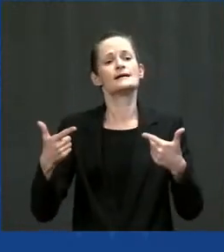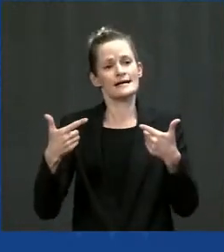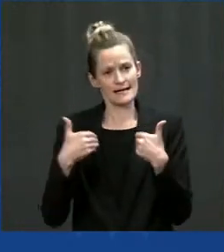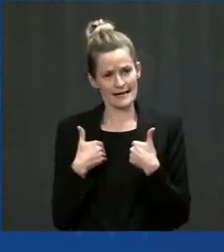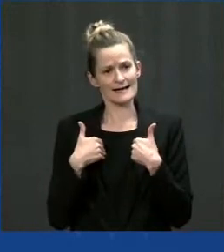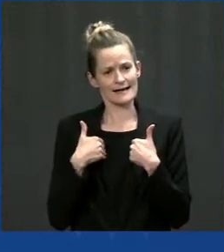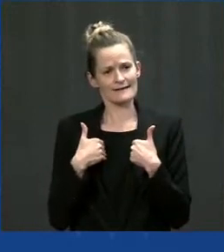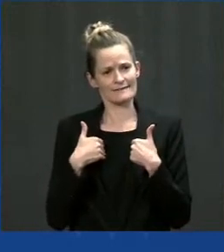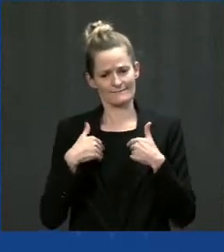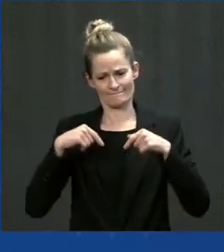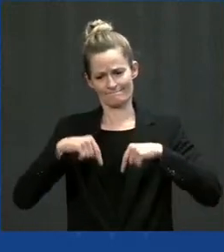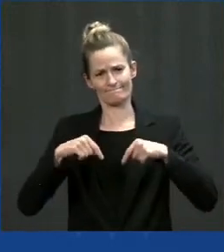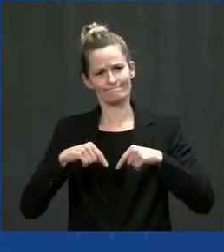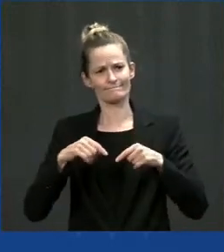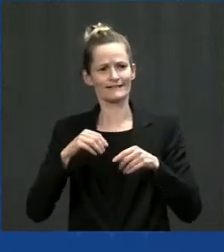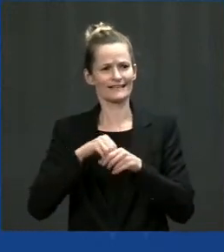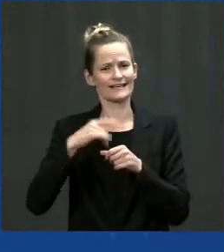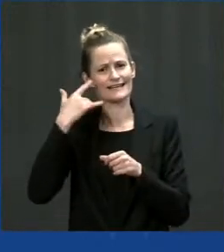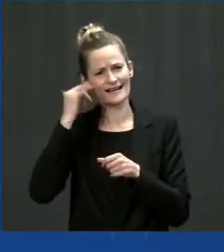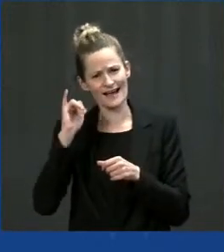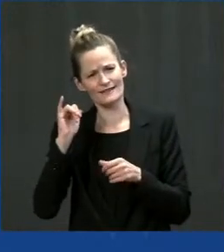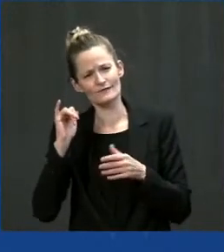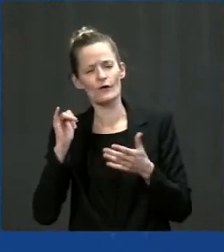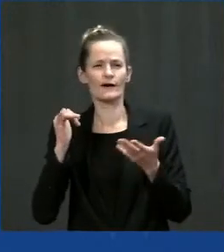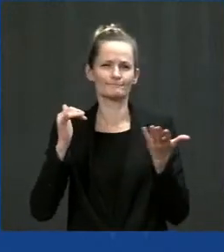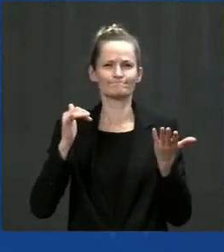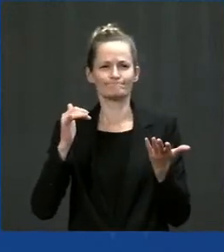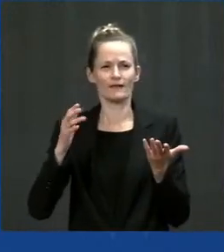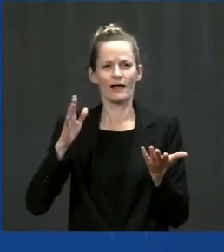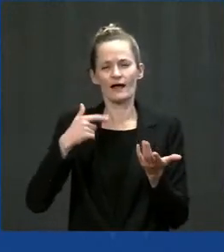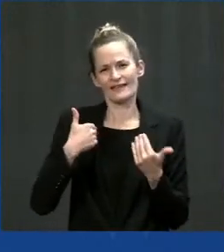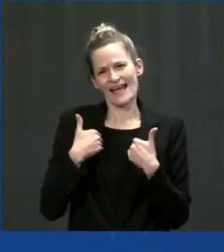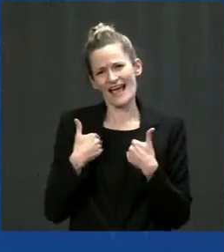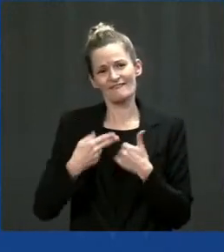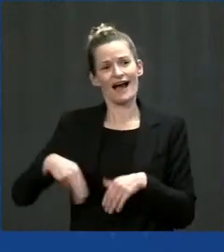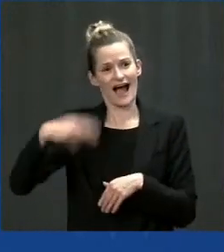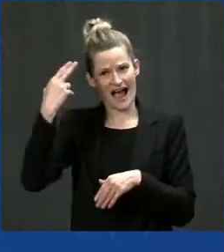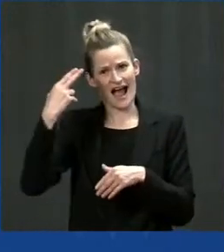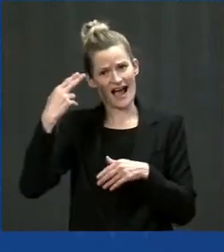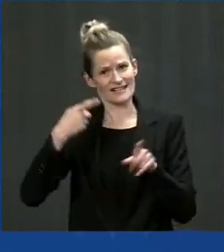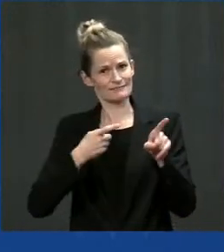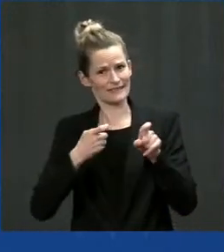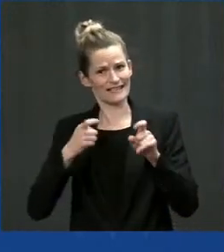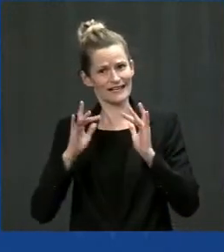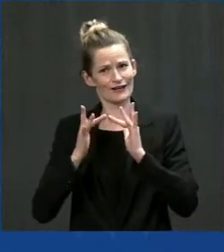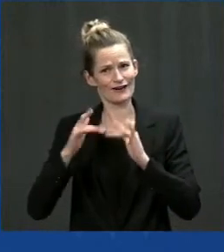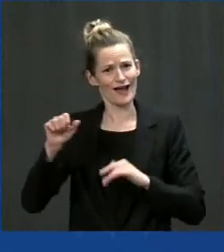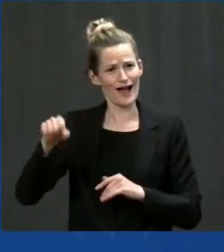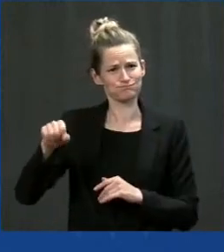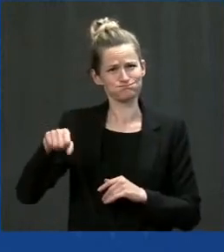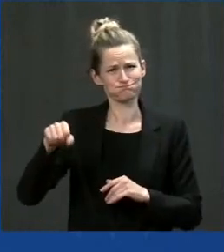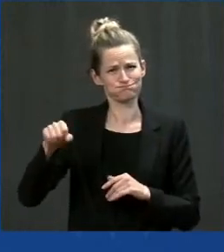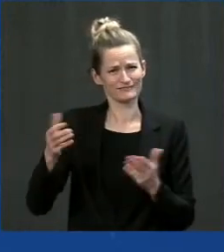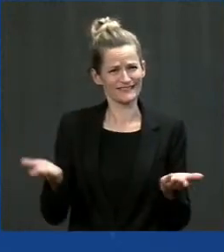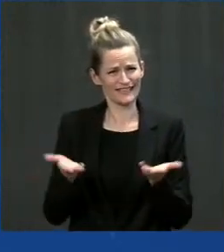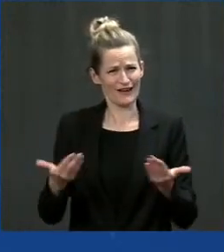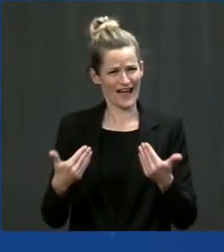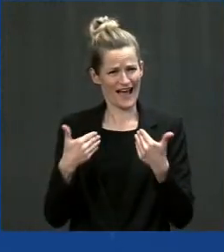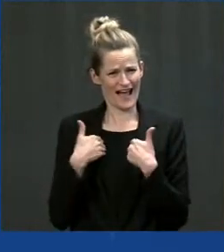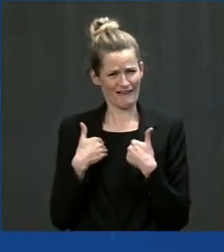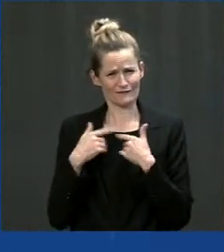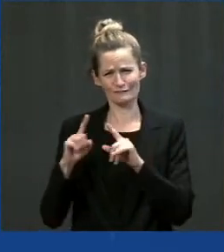I'm proud to say that Fresno will be a host to the nation's first high-speed rail station right here in downtown Fresno.